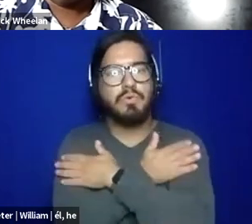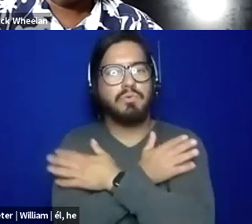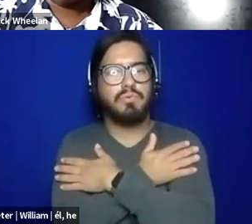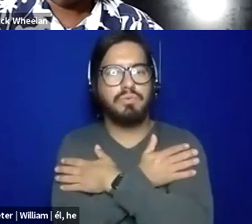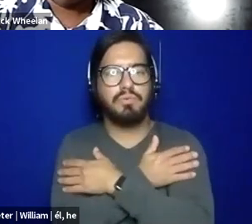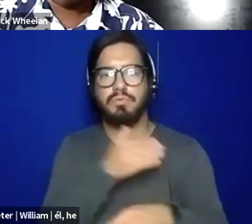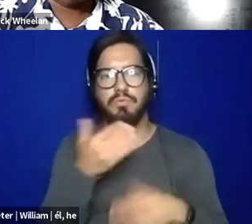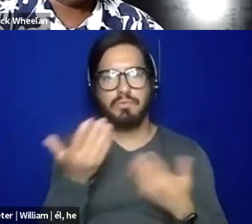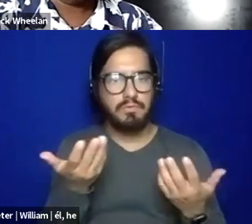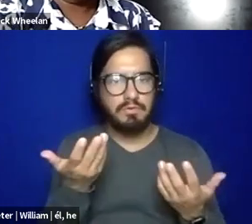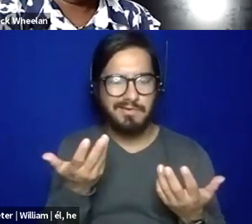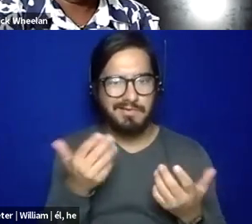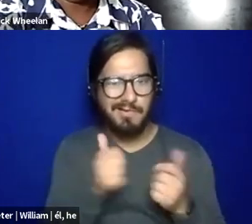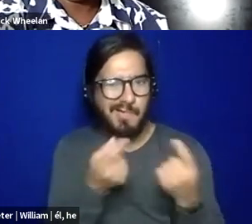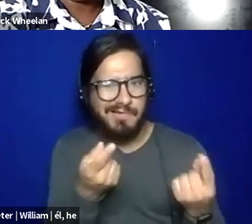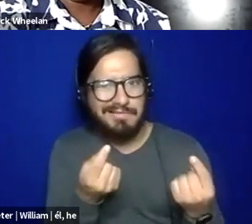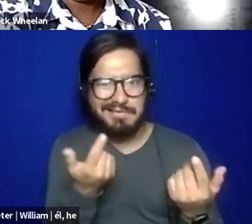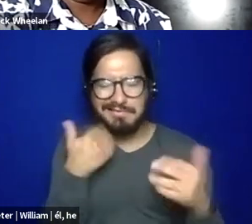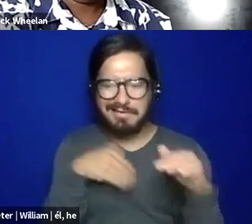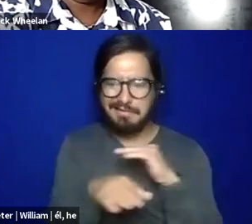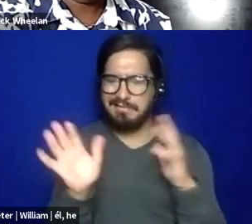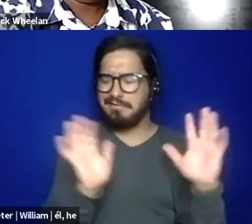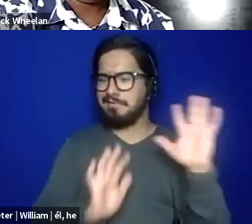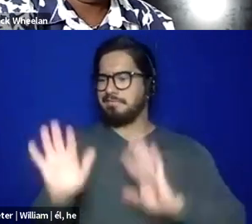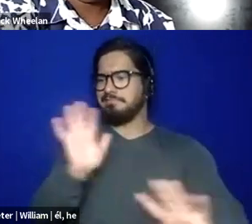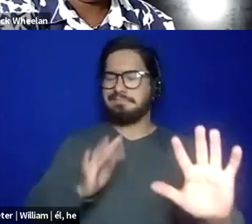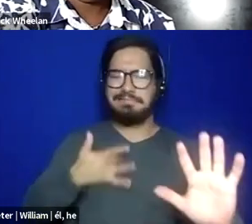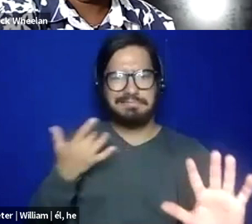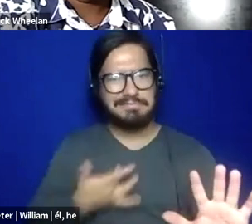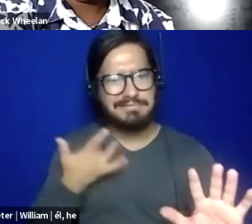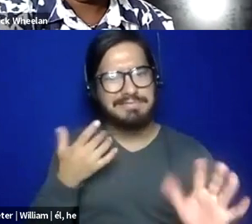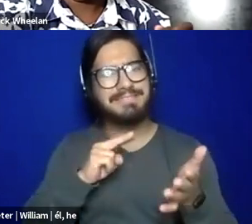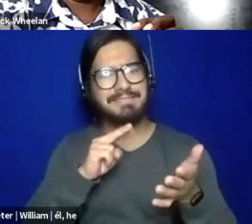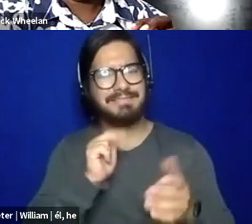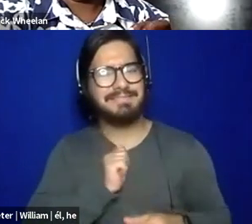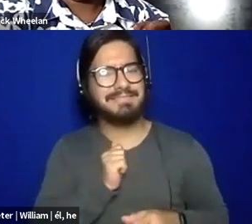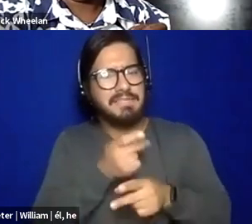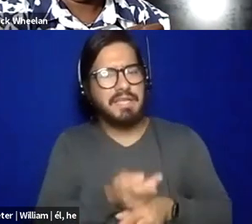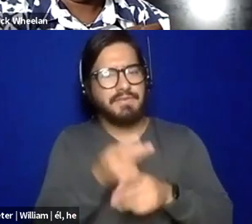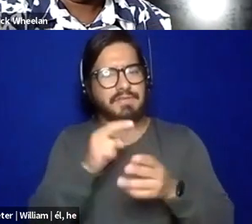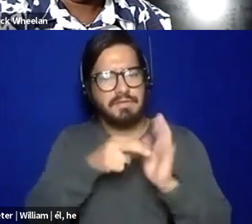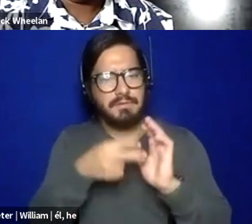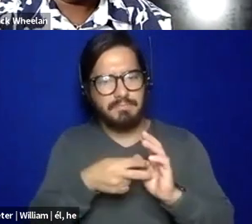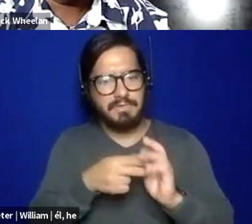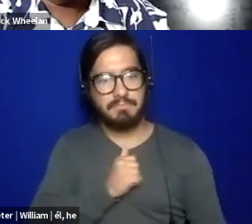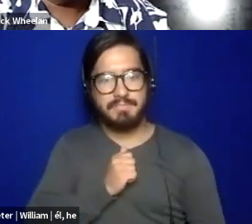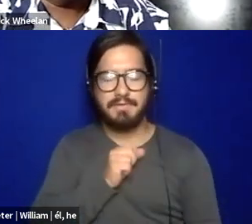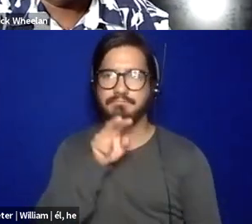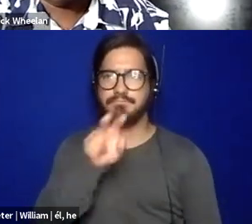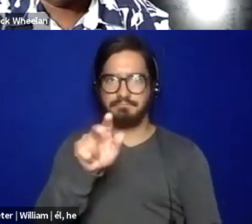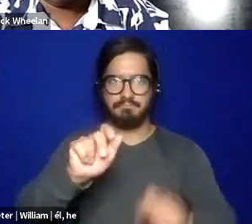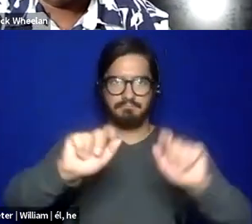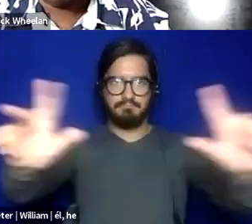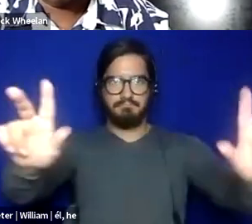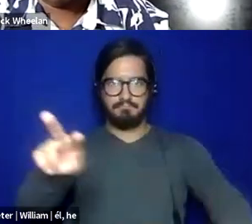How did I end up here? What am I doing? I don't know. Um, so sometimes self-care to me just is me literally staring at the wall or staring outside